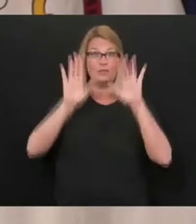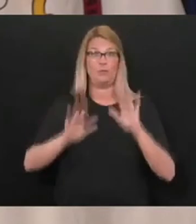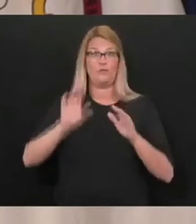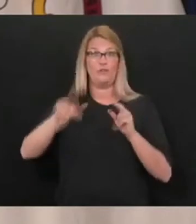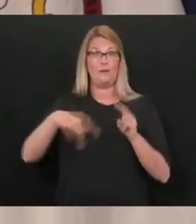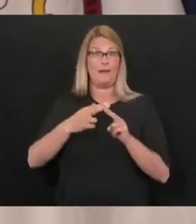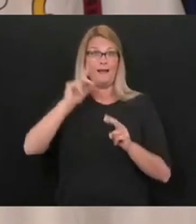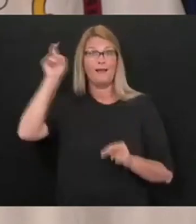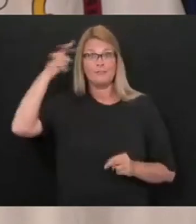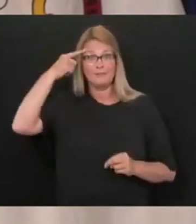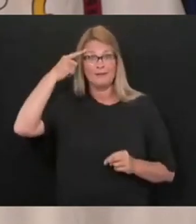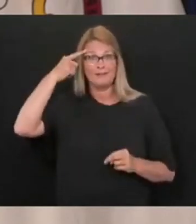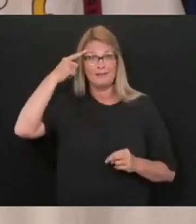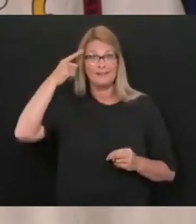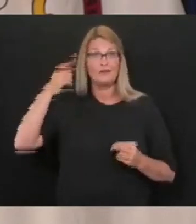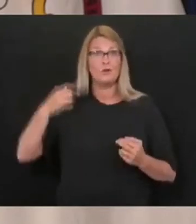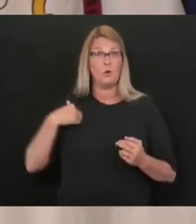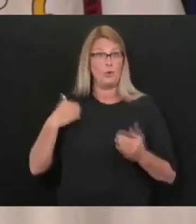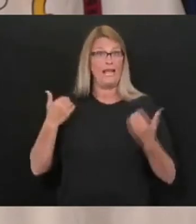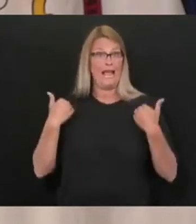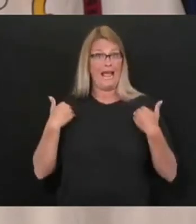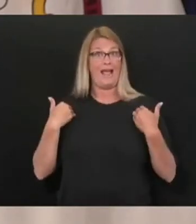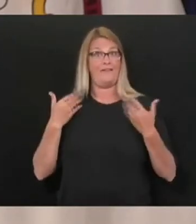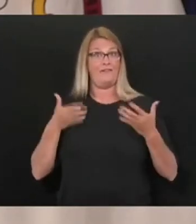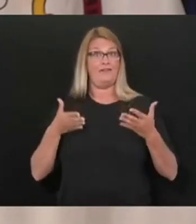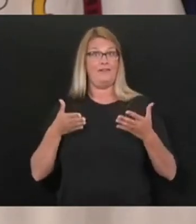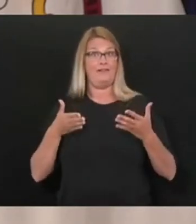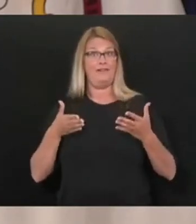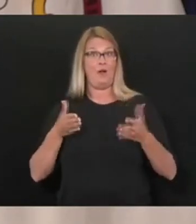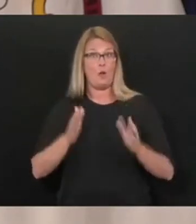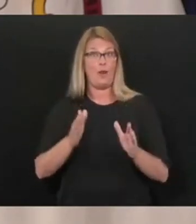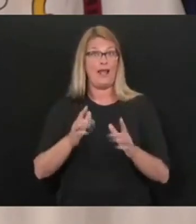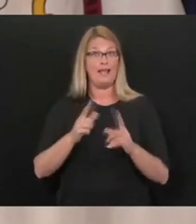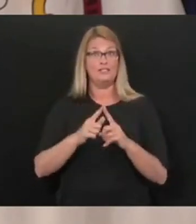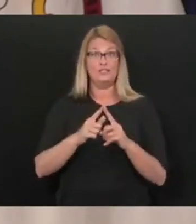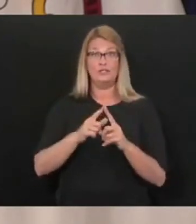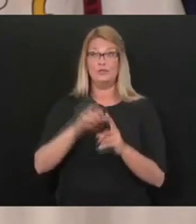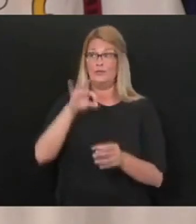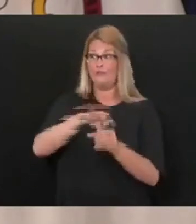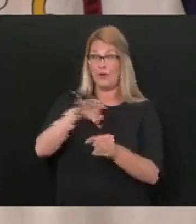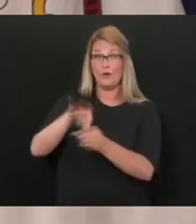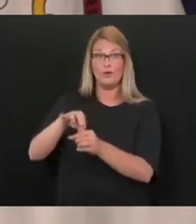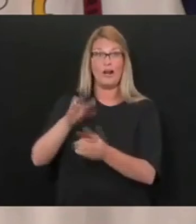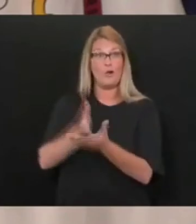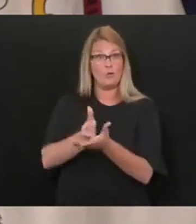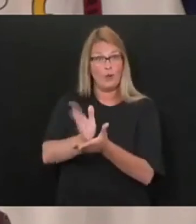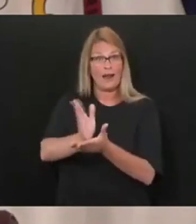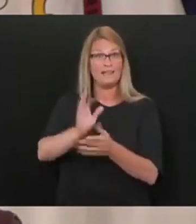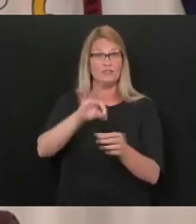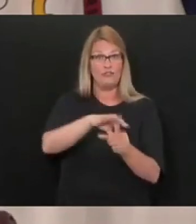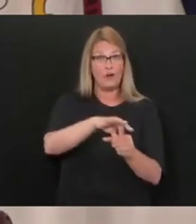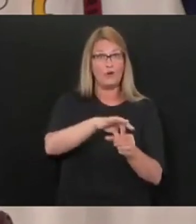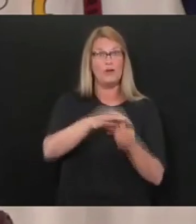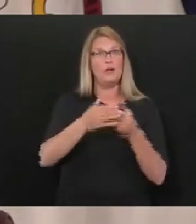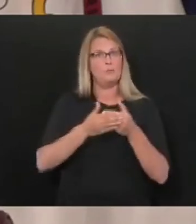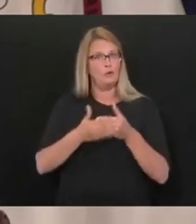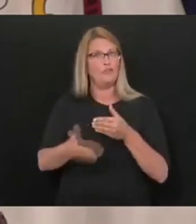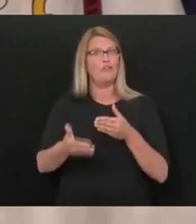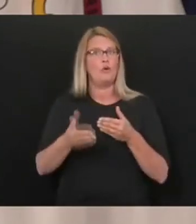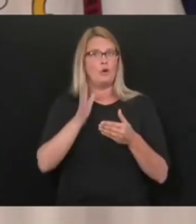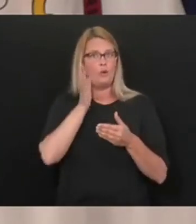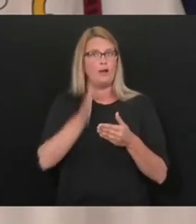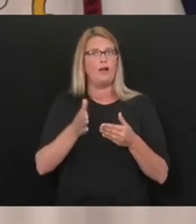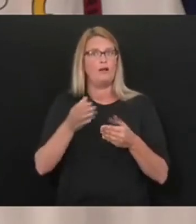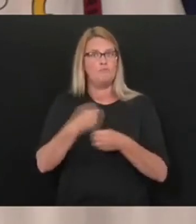you know, we, we have a way of expressing our, our, ourselves at the voting booth. And then as we go forward, we, we